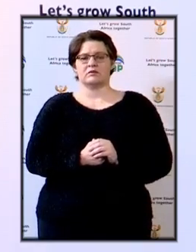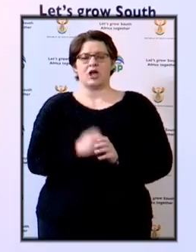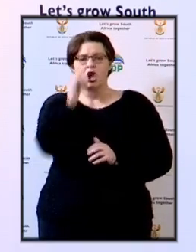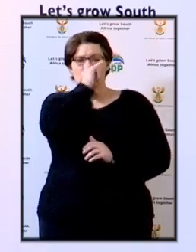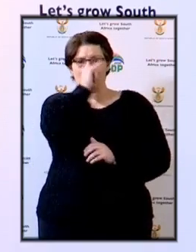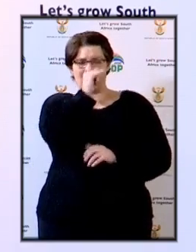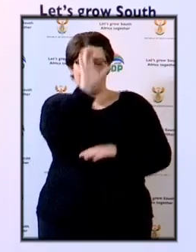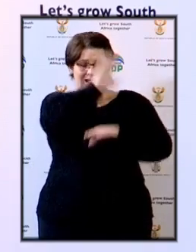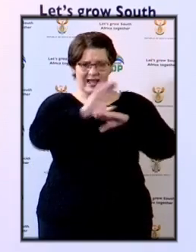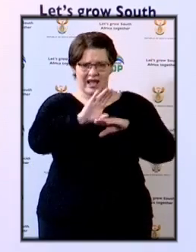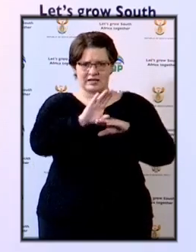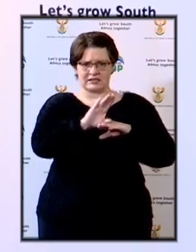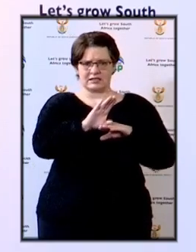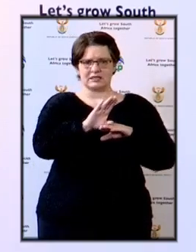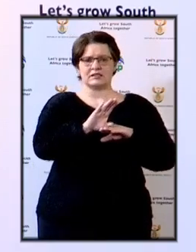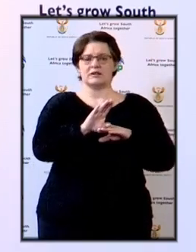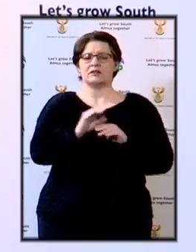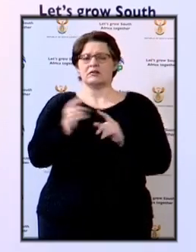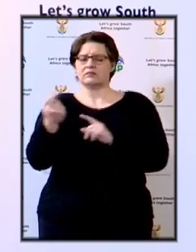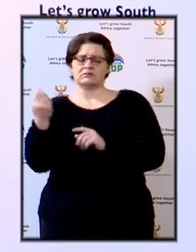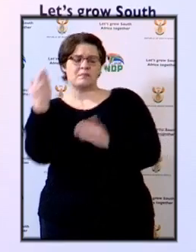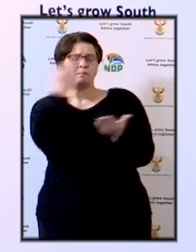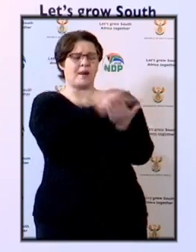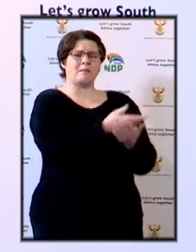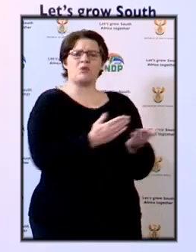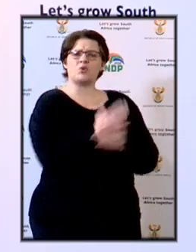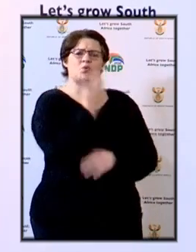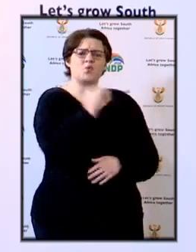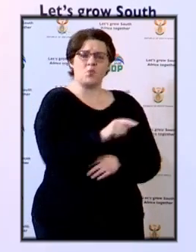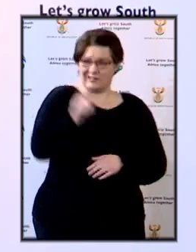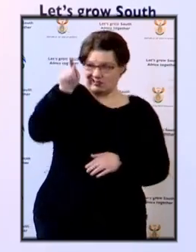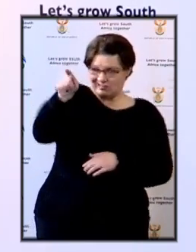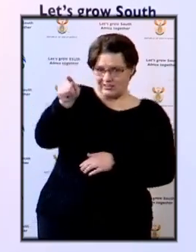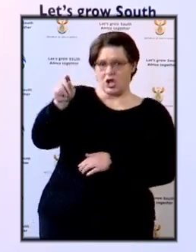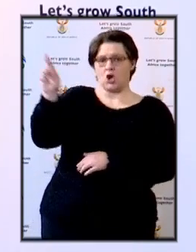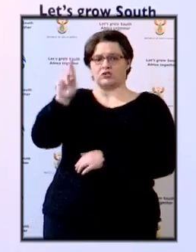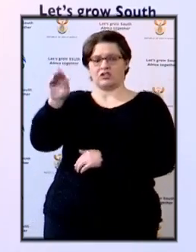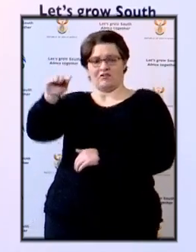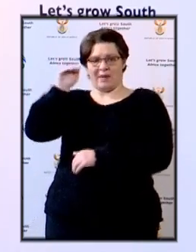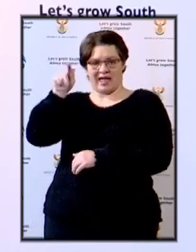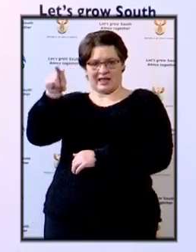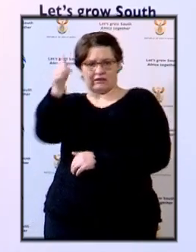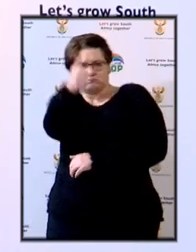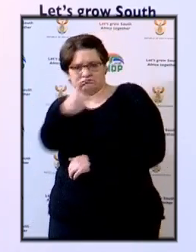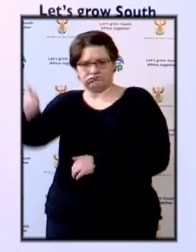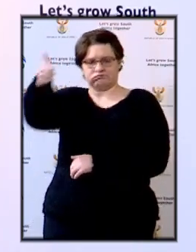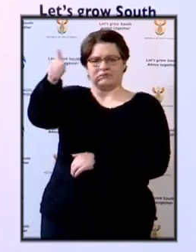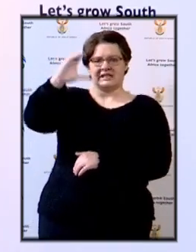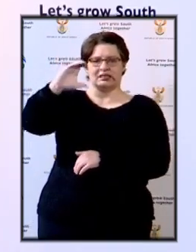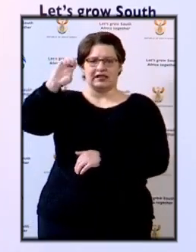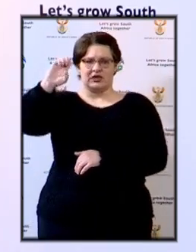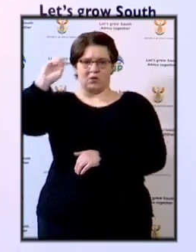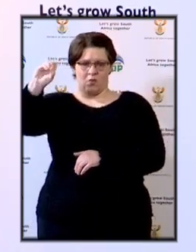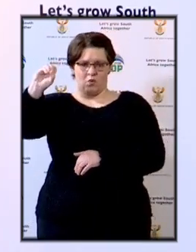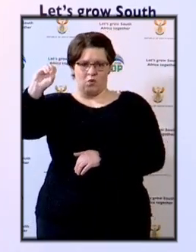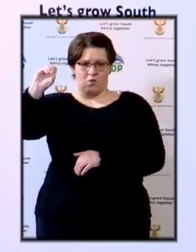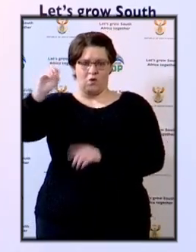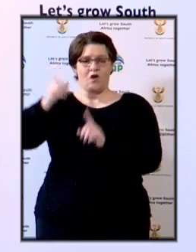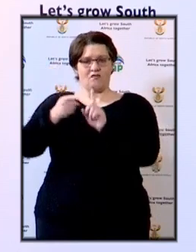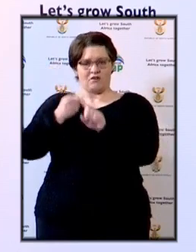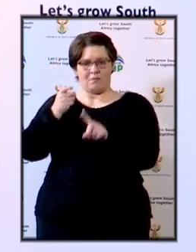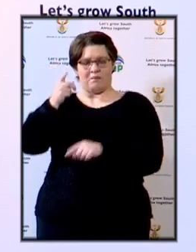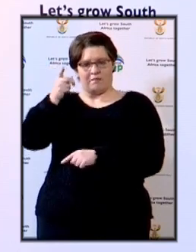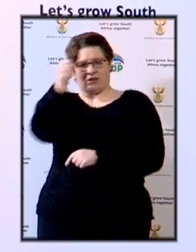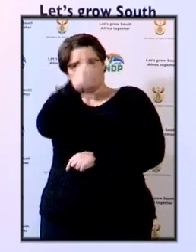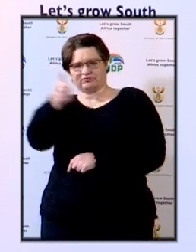reported by the South African Reserve Bank, and specifically the Chief Executive Officer of the